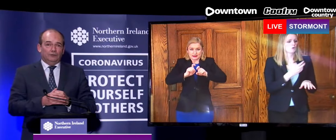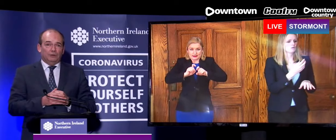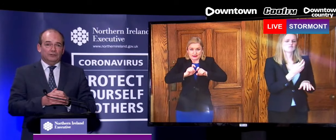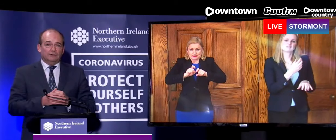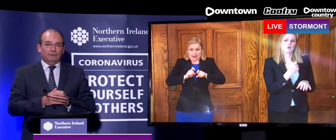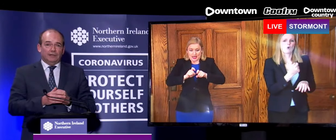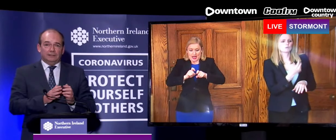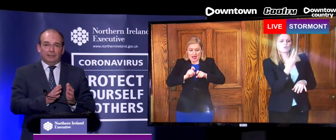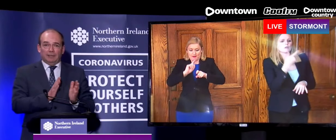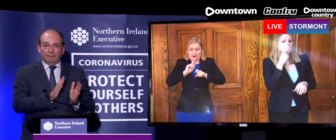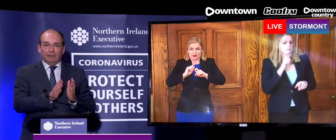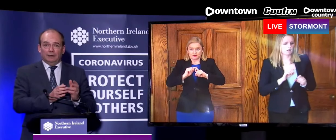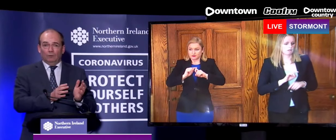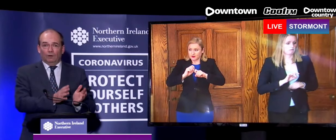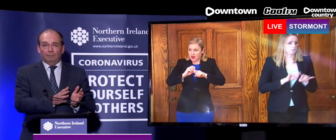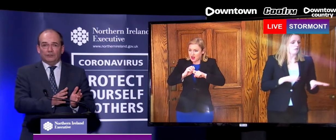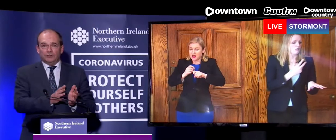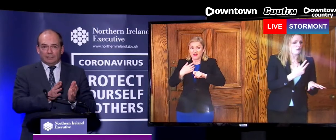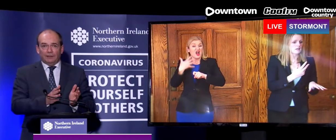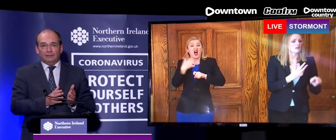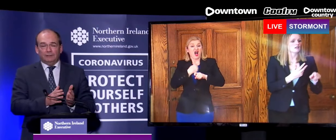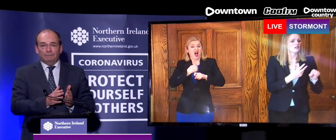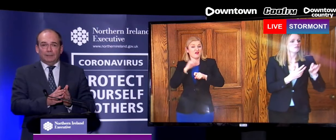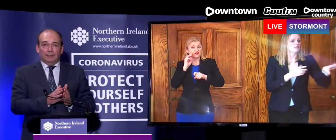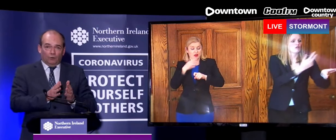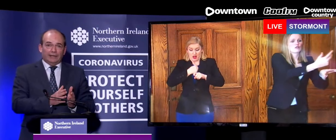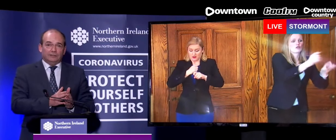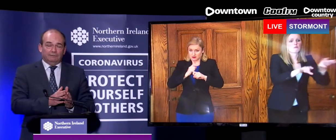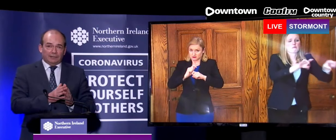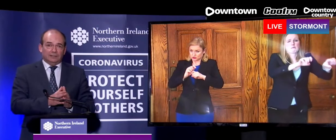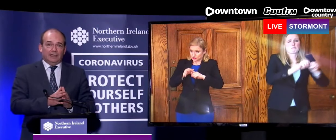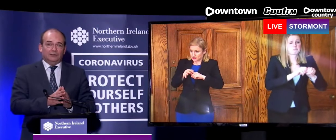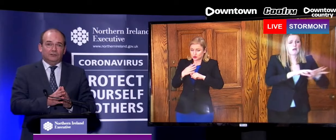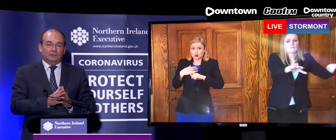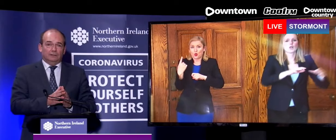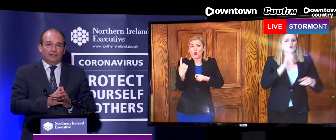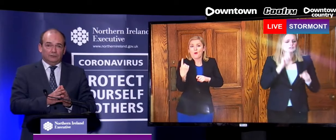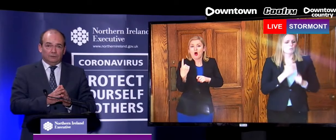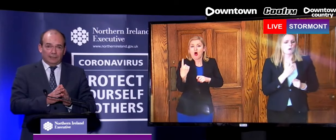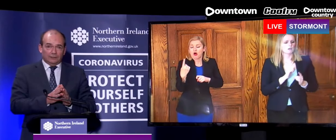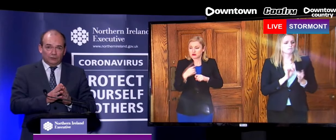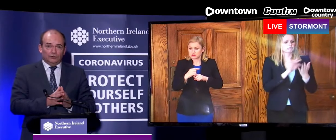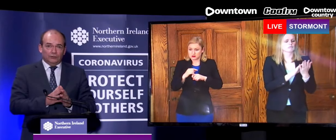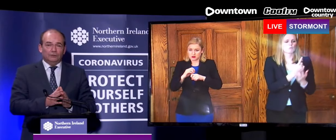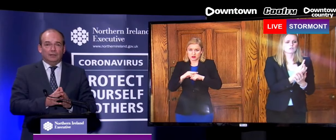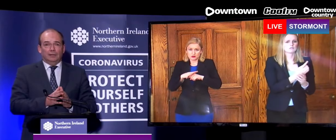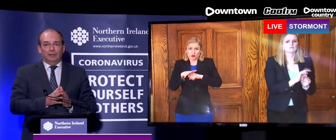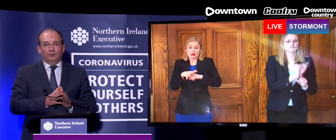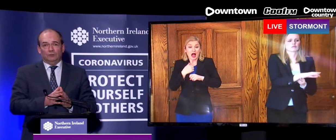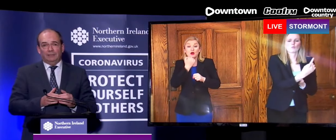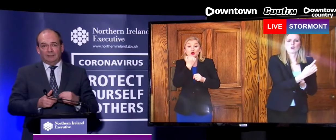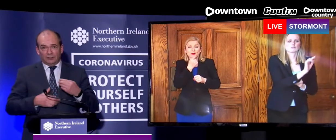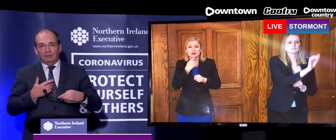new person infected, it may be one person infected, or less. If that's the case, that is good news.